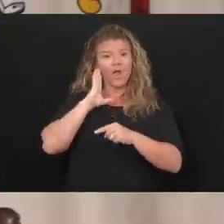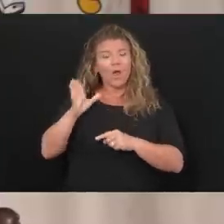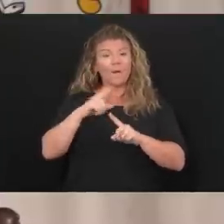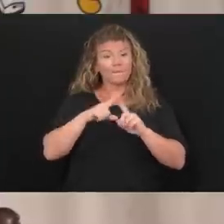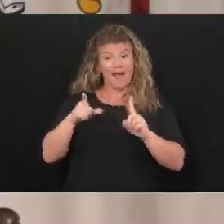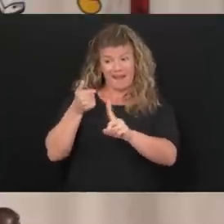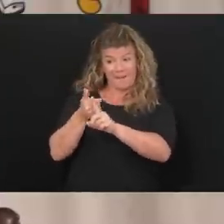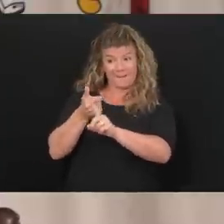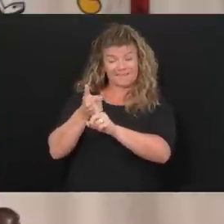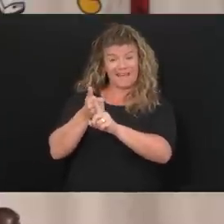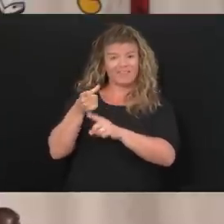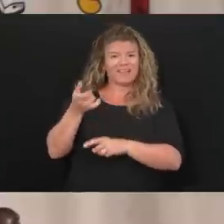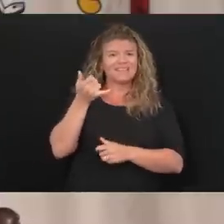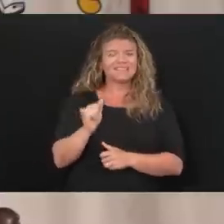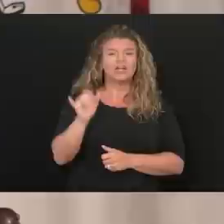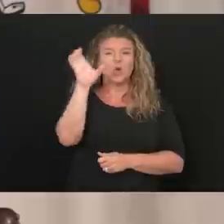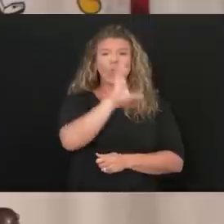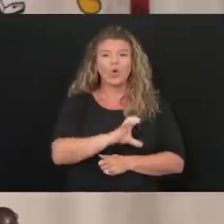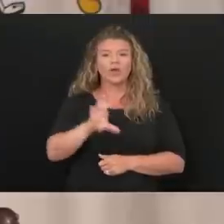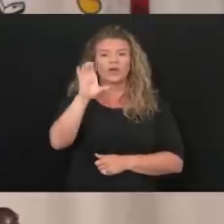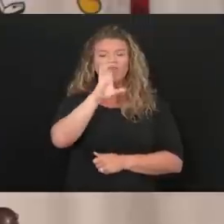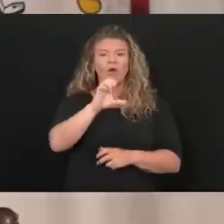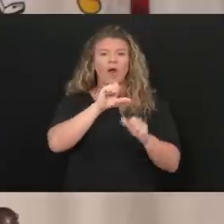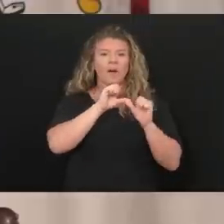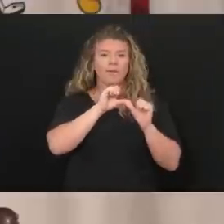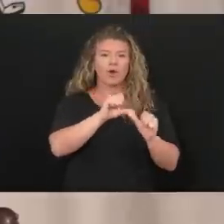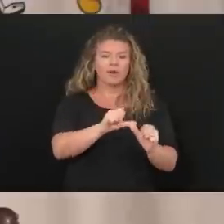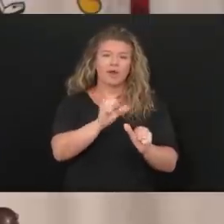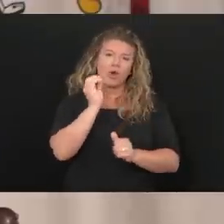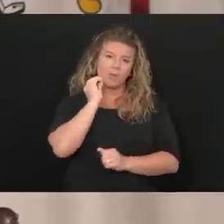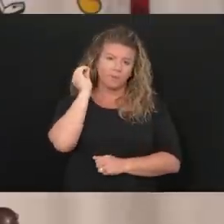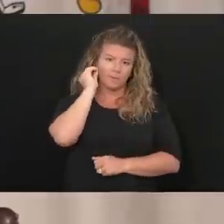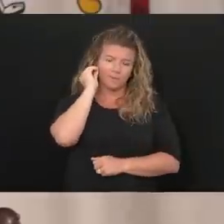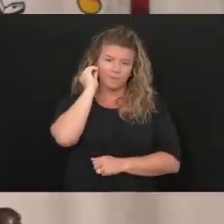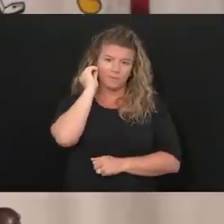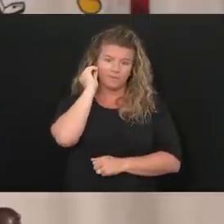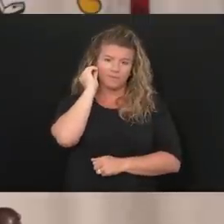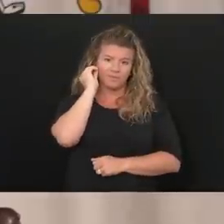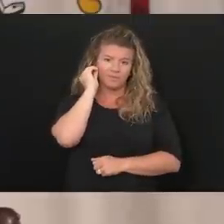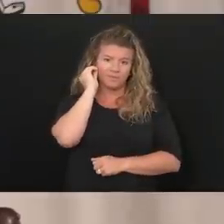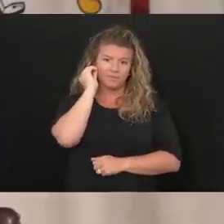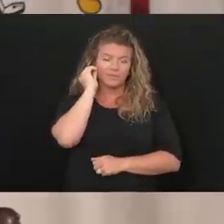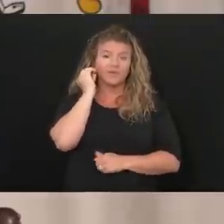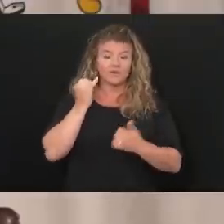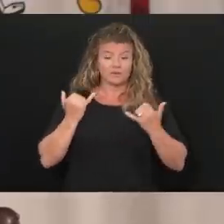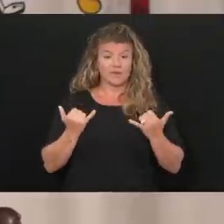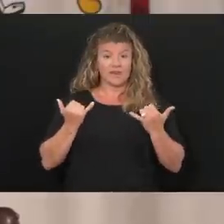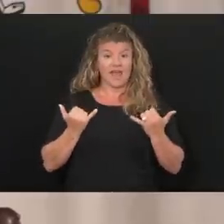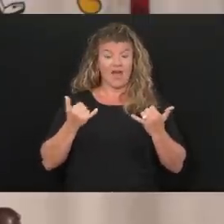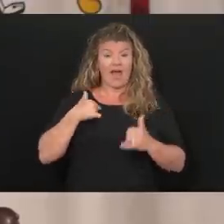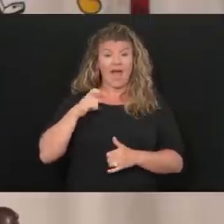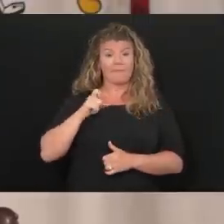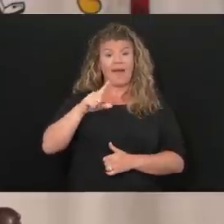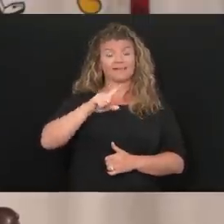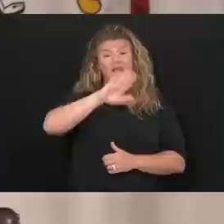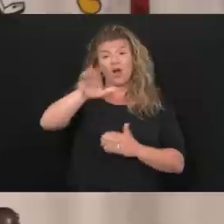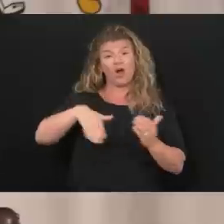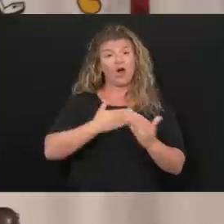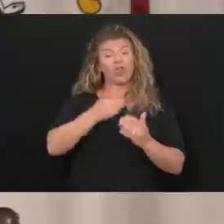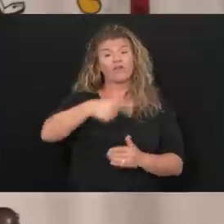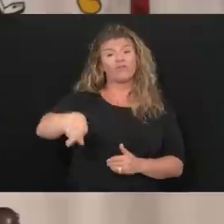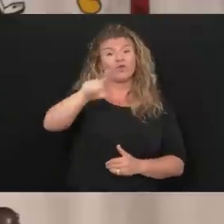Landon is still looking for a permanent home. Well, I'm asking all West Virginians to